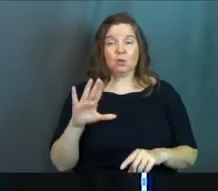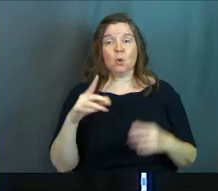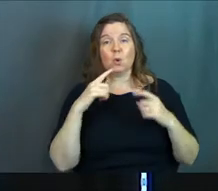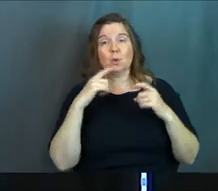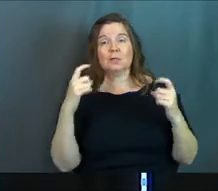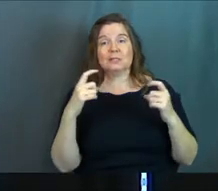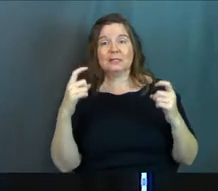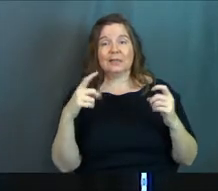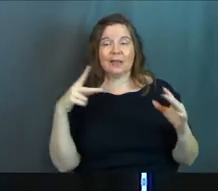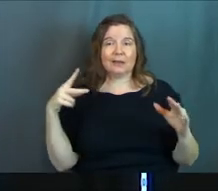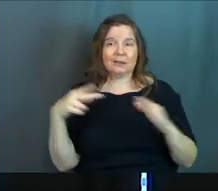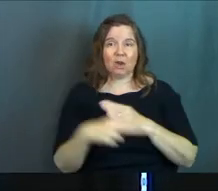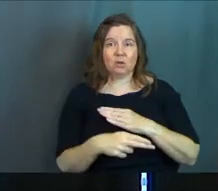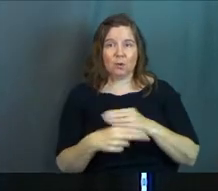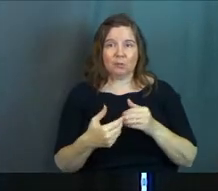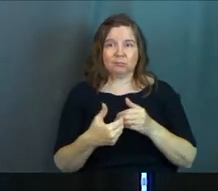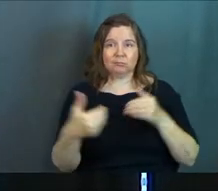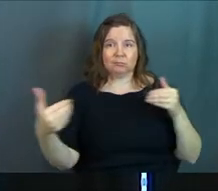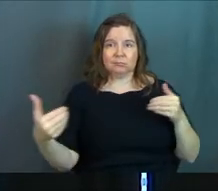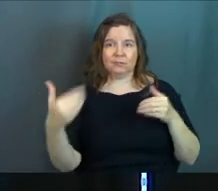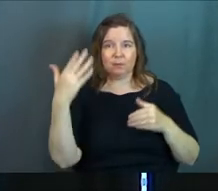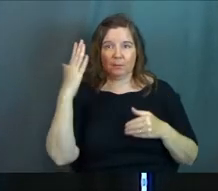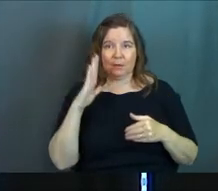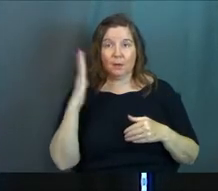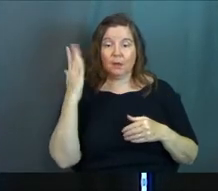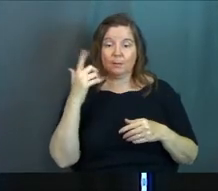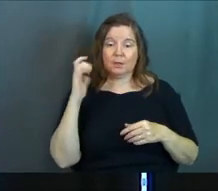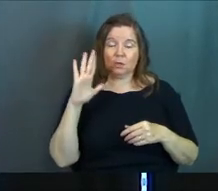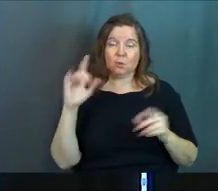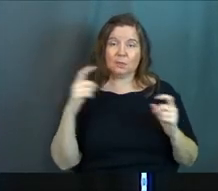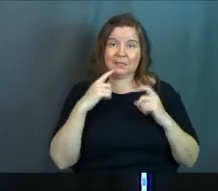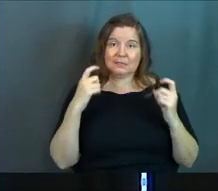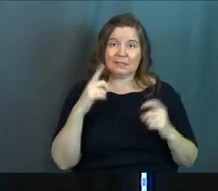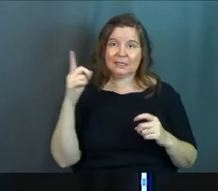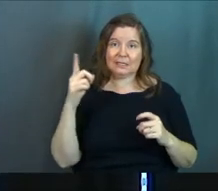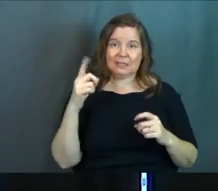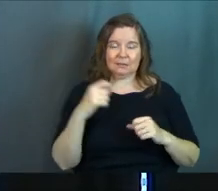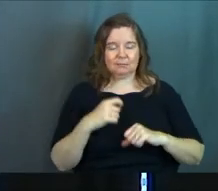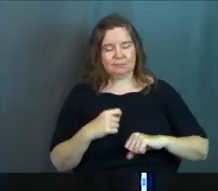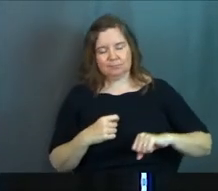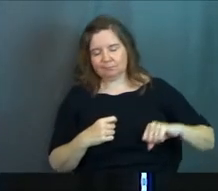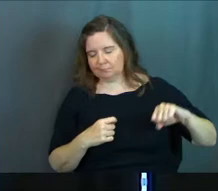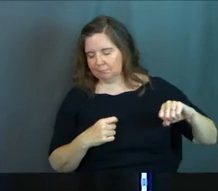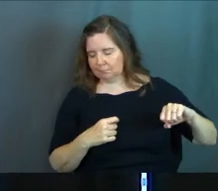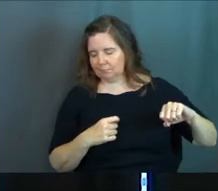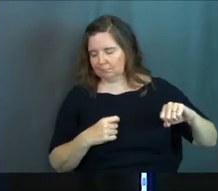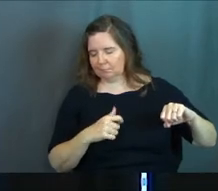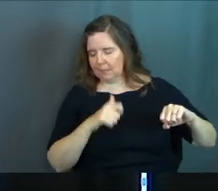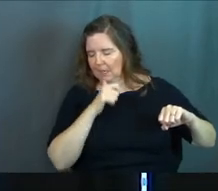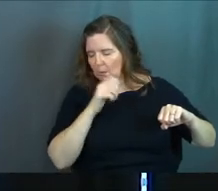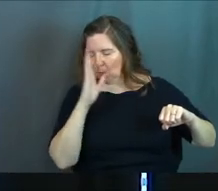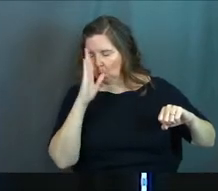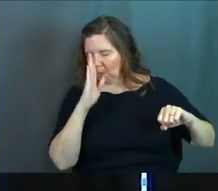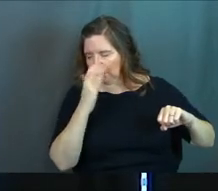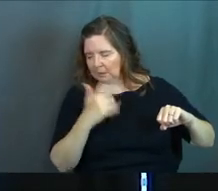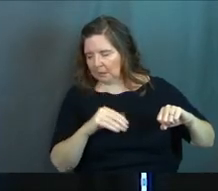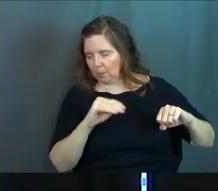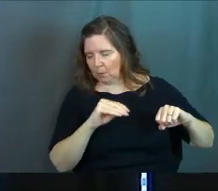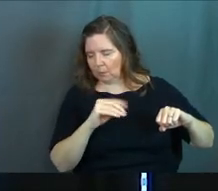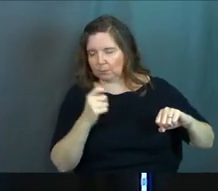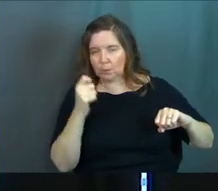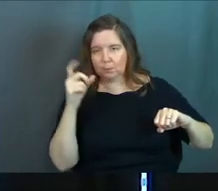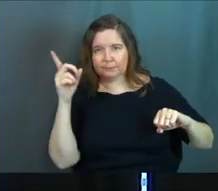sins that have cut you off from God. Because of your sins, he has turned away and will not listen anymore.